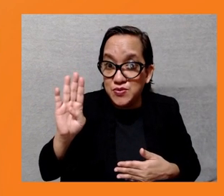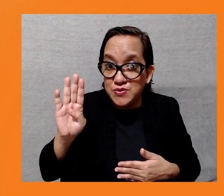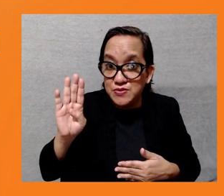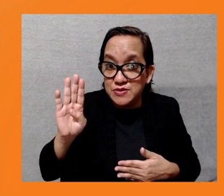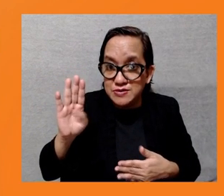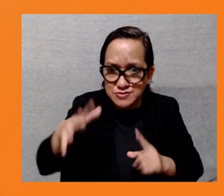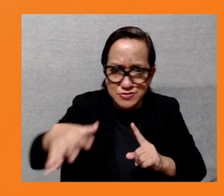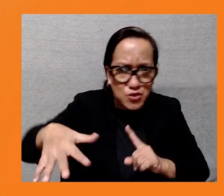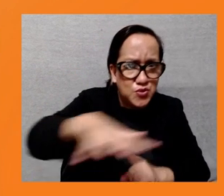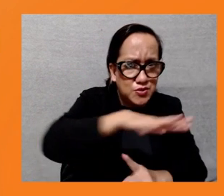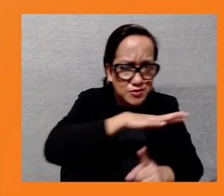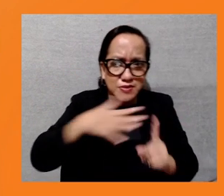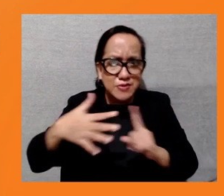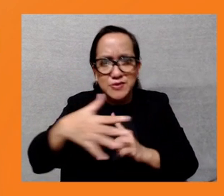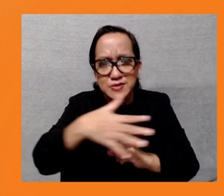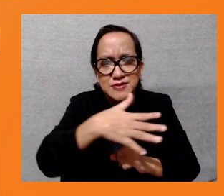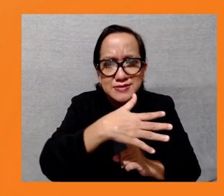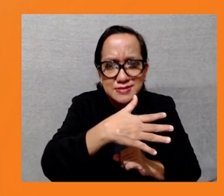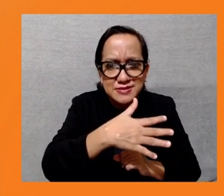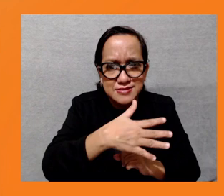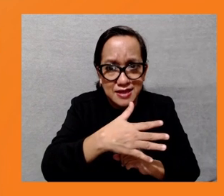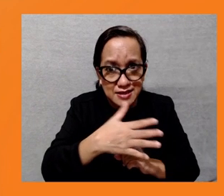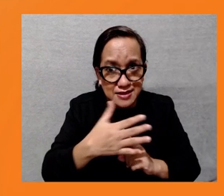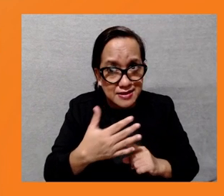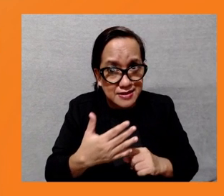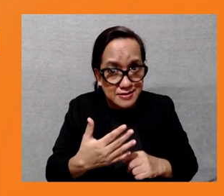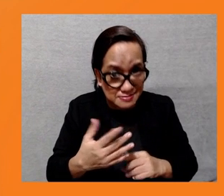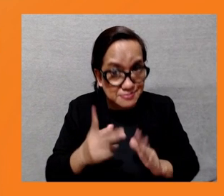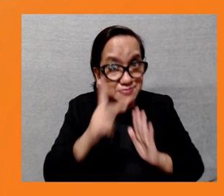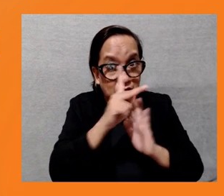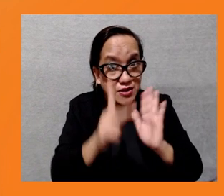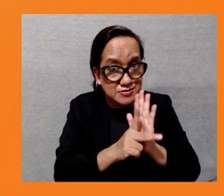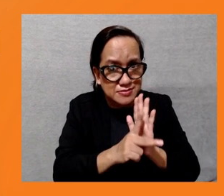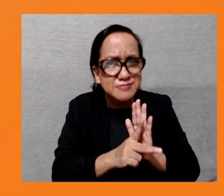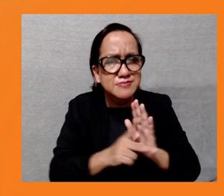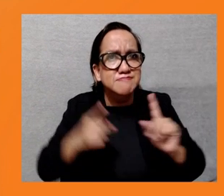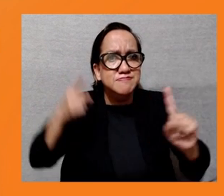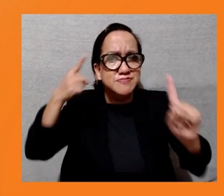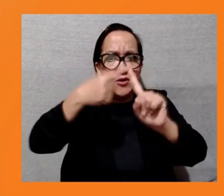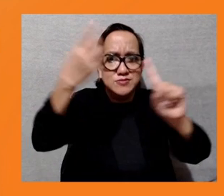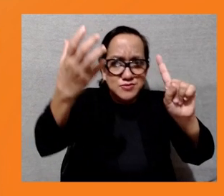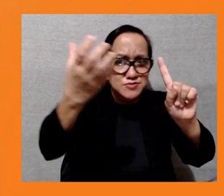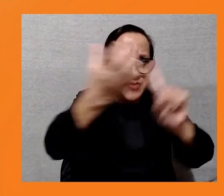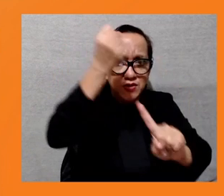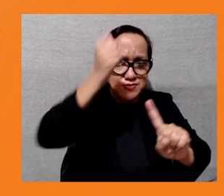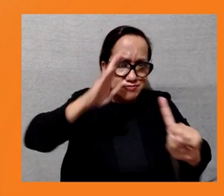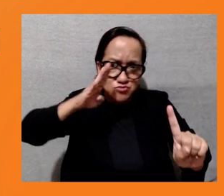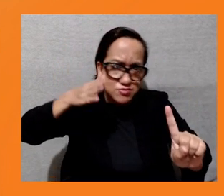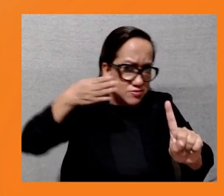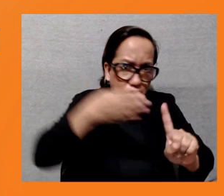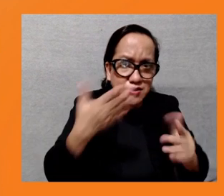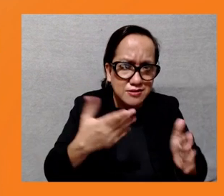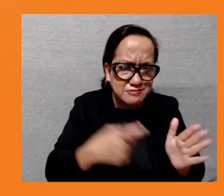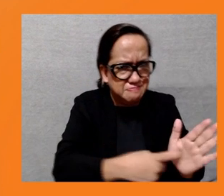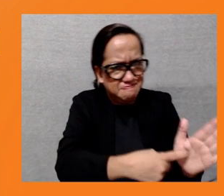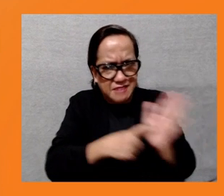out the policy objectives, principles, due diligence requirements overall, as well as the